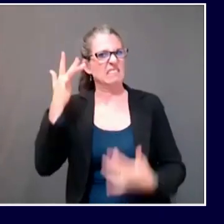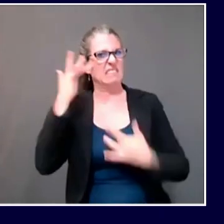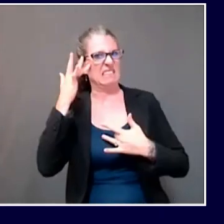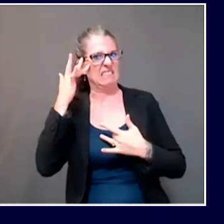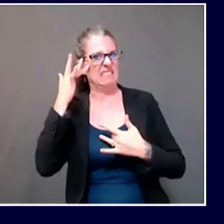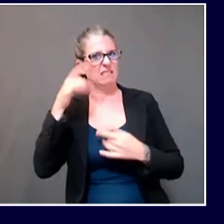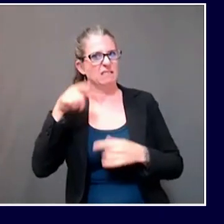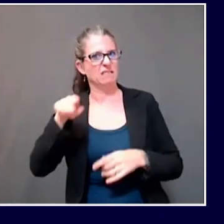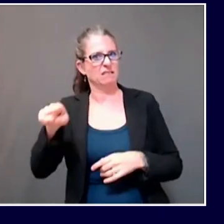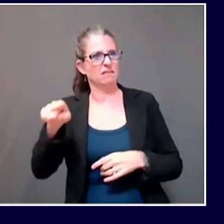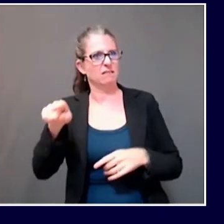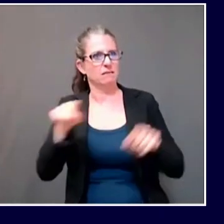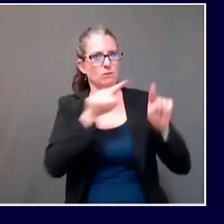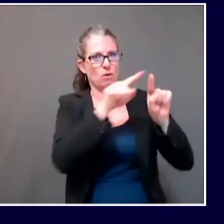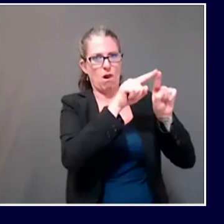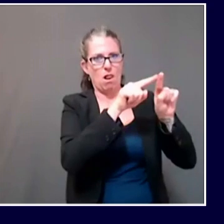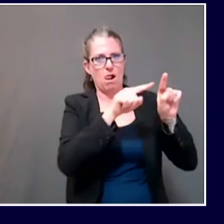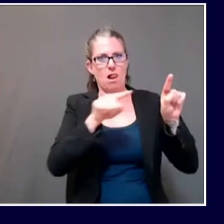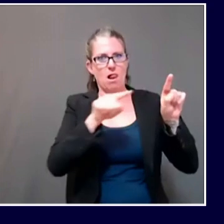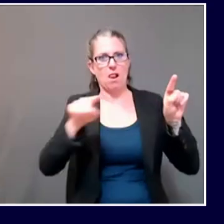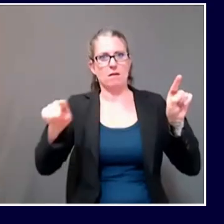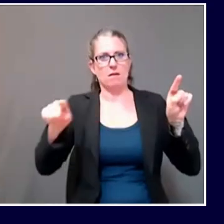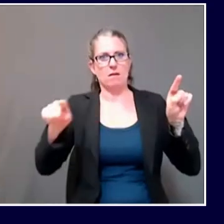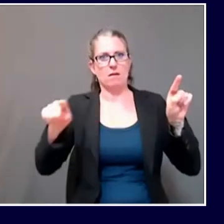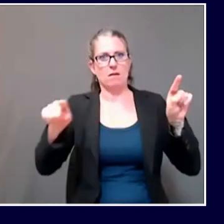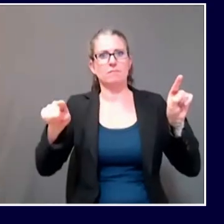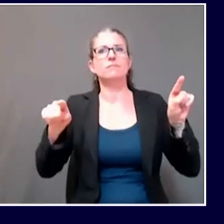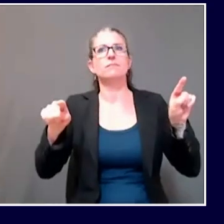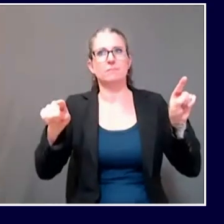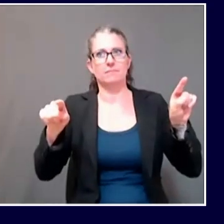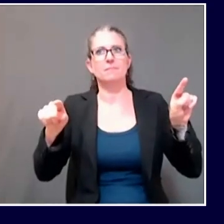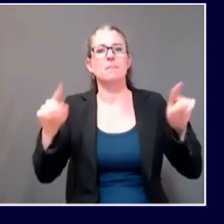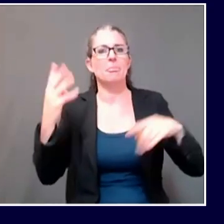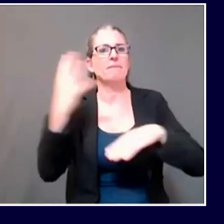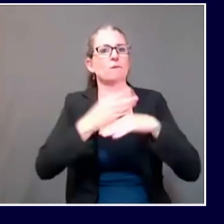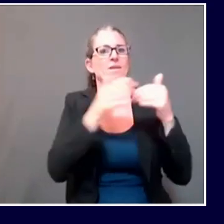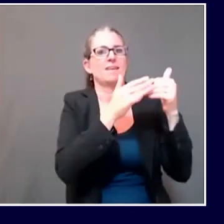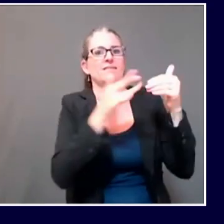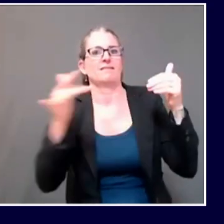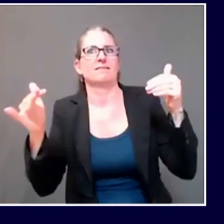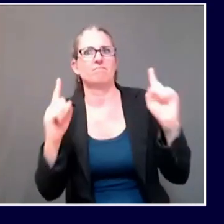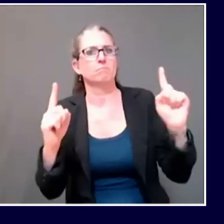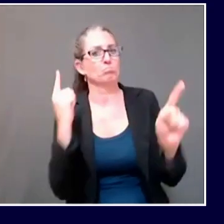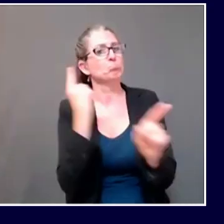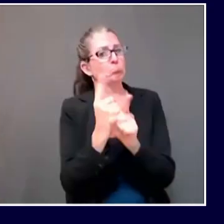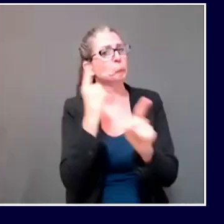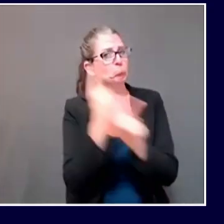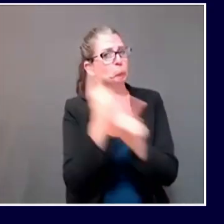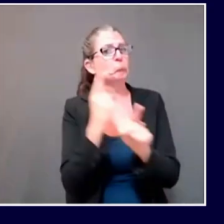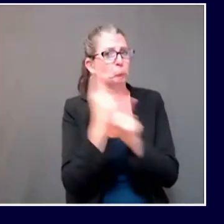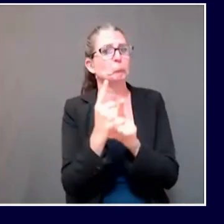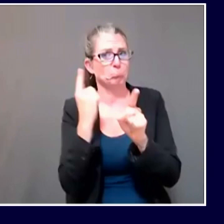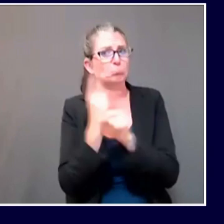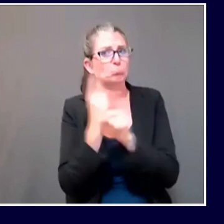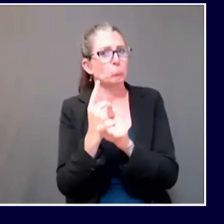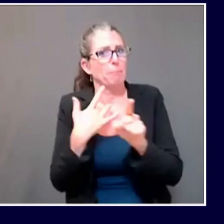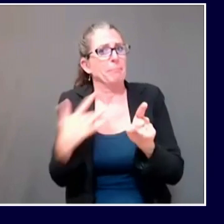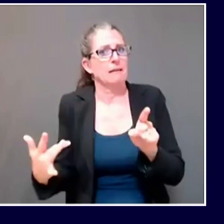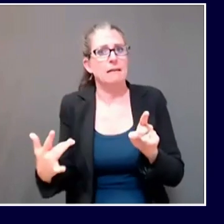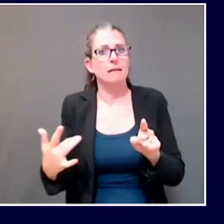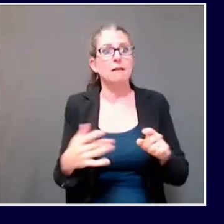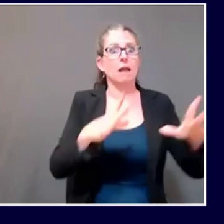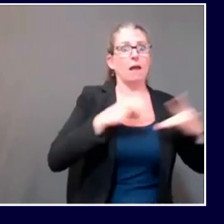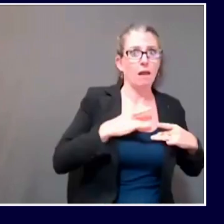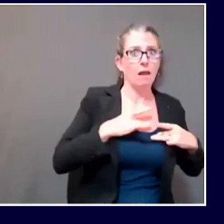That is, at the end of the day, what an epidemiological investigation is about. It involves helping people who are sick and